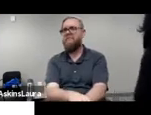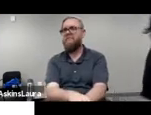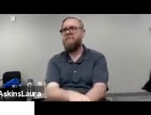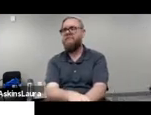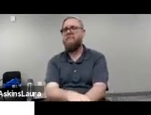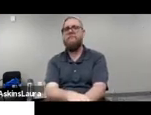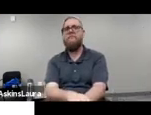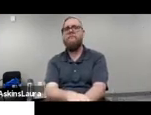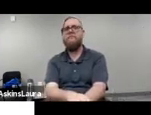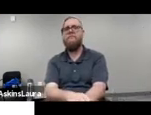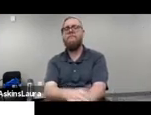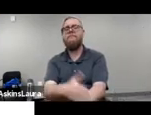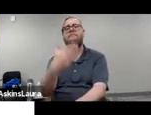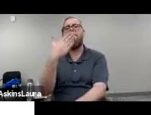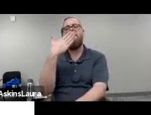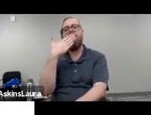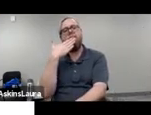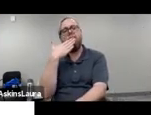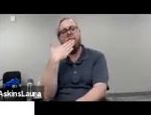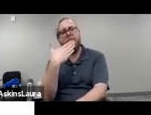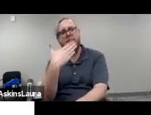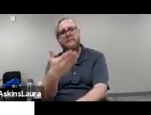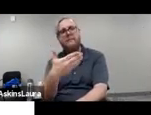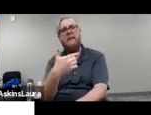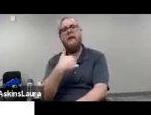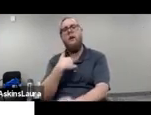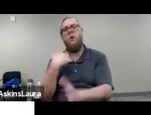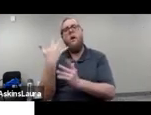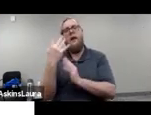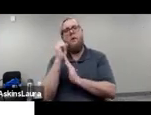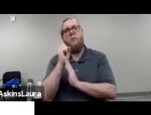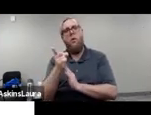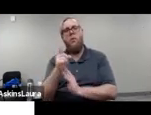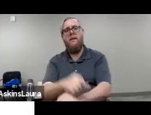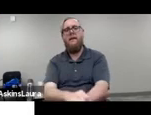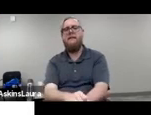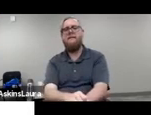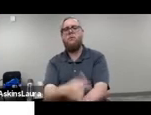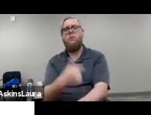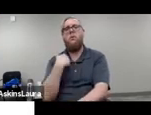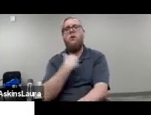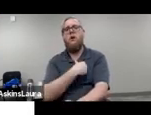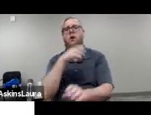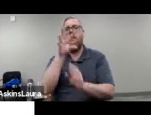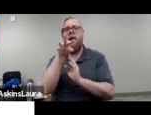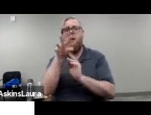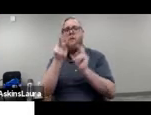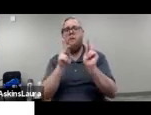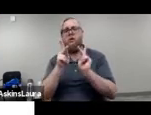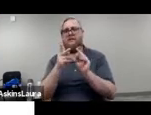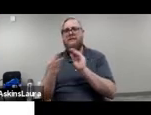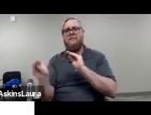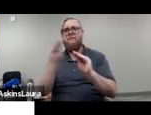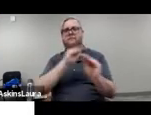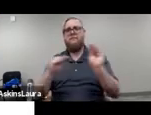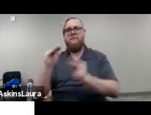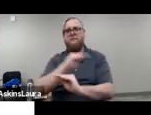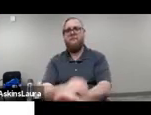Thank you. I'm just going to wait a second while our camera person comes on.